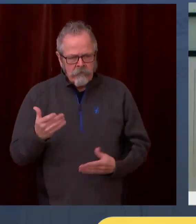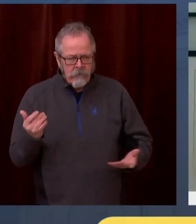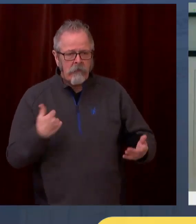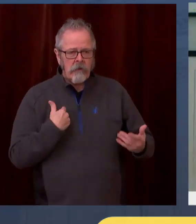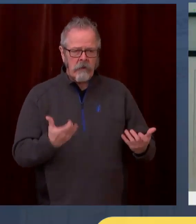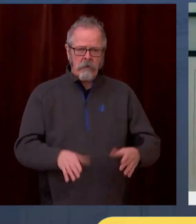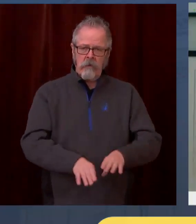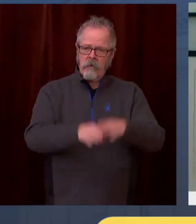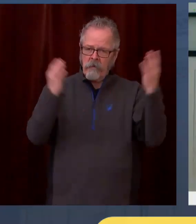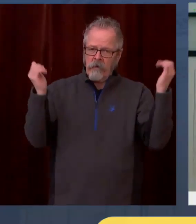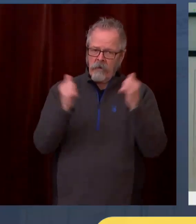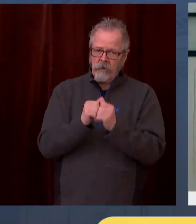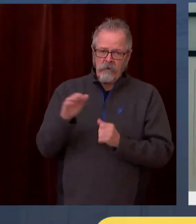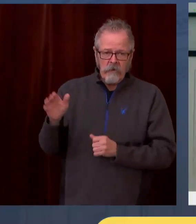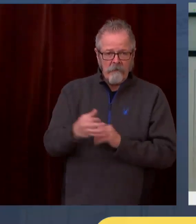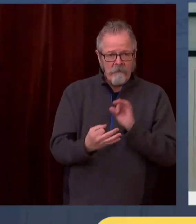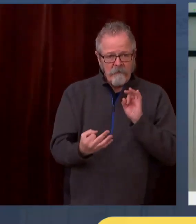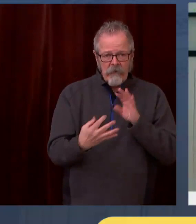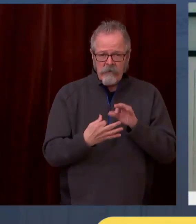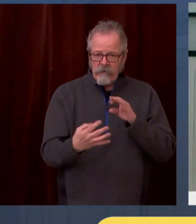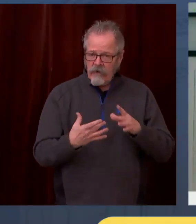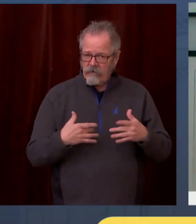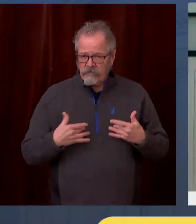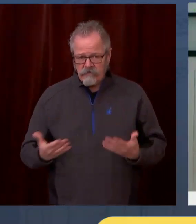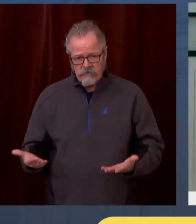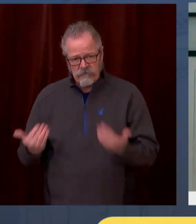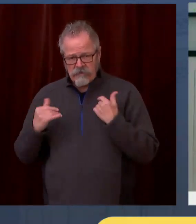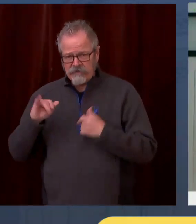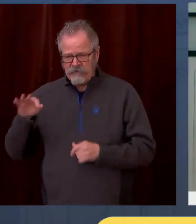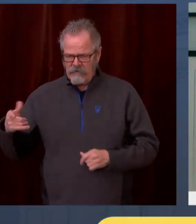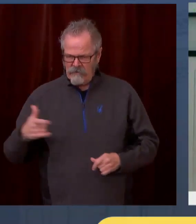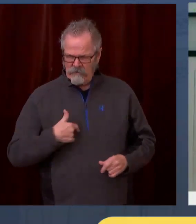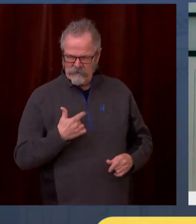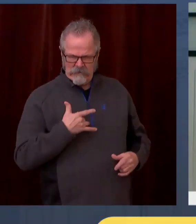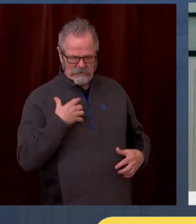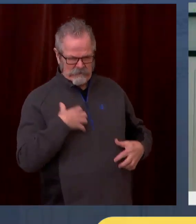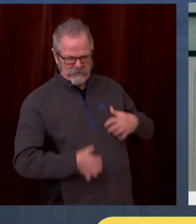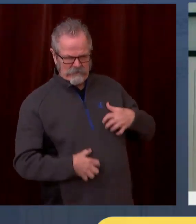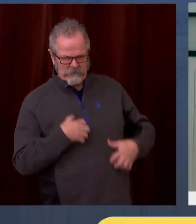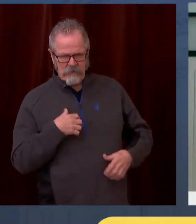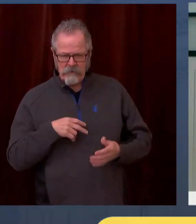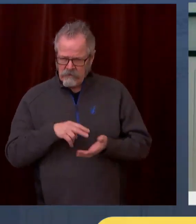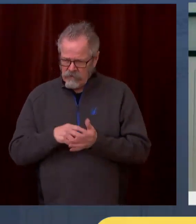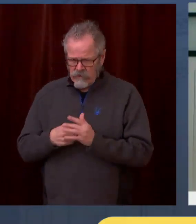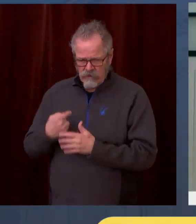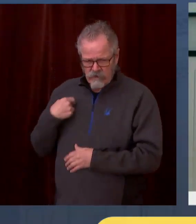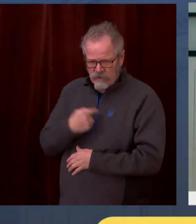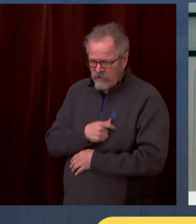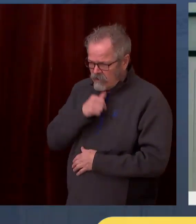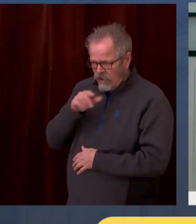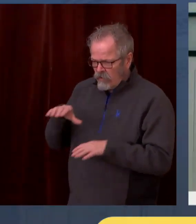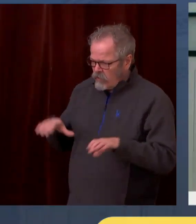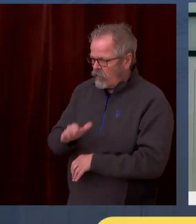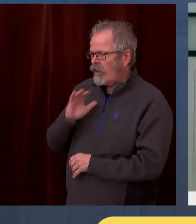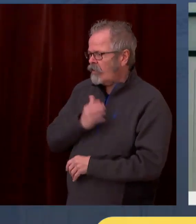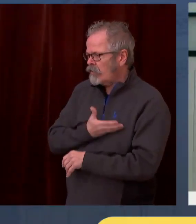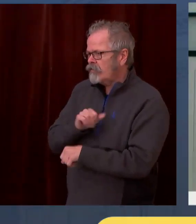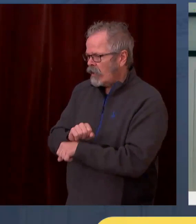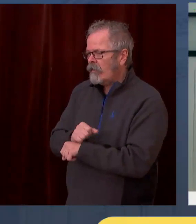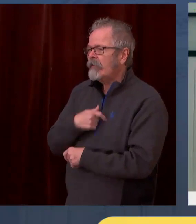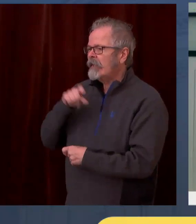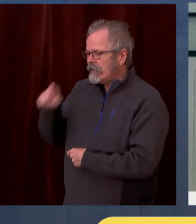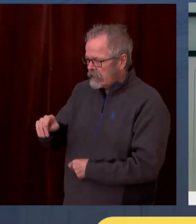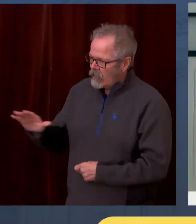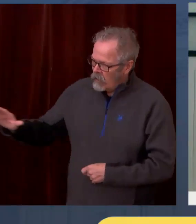I just want to give you a couple of examples as we're moving forward. First, we are going to make further improvements to the vaccine